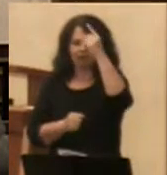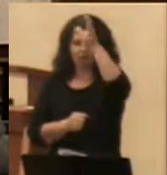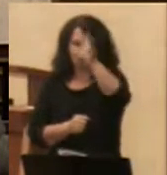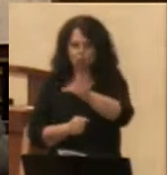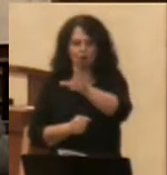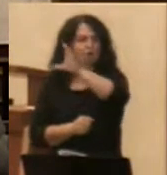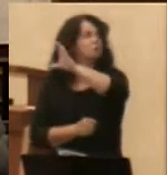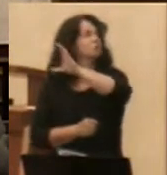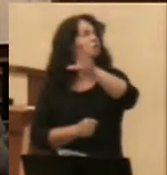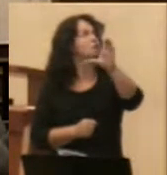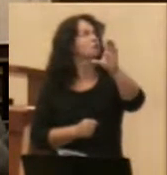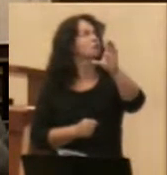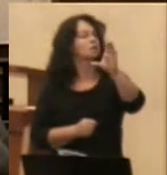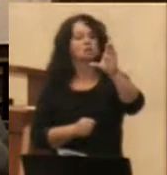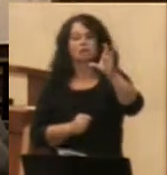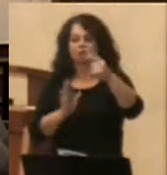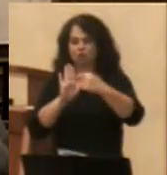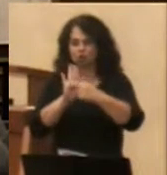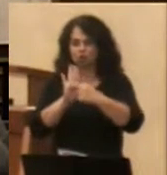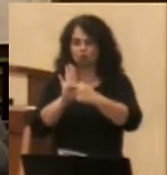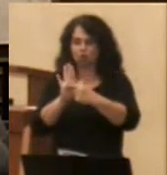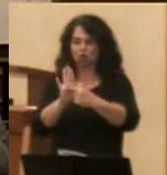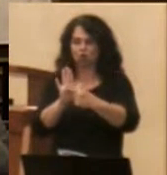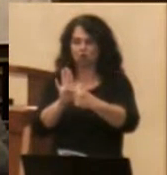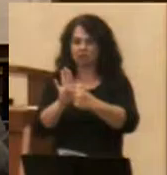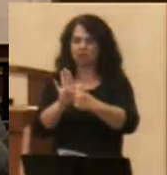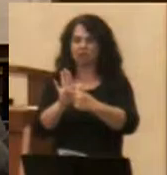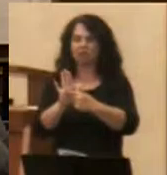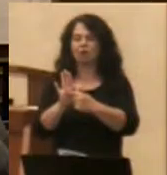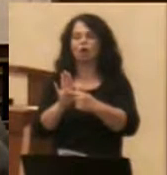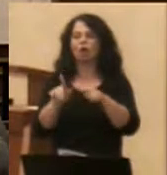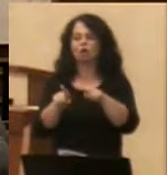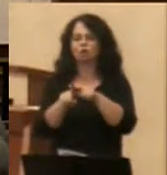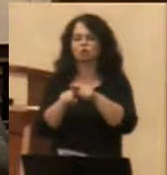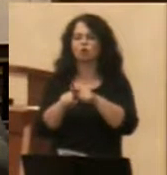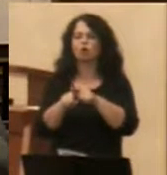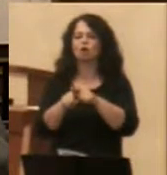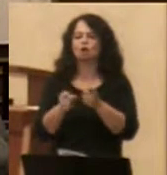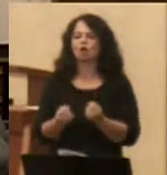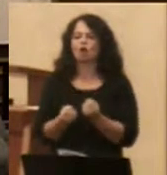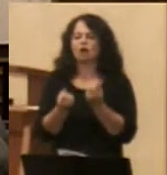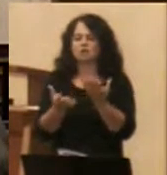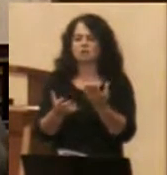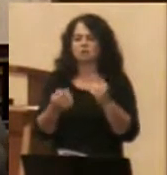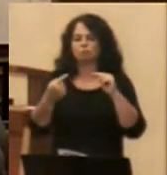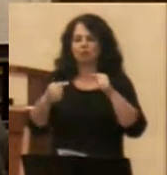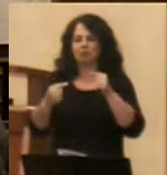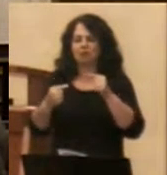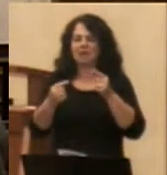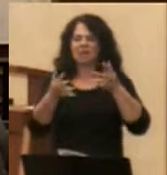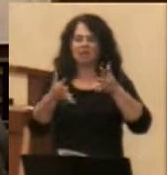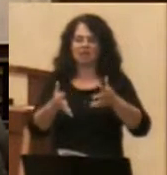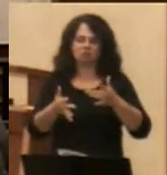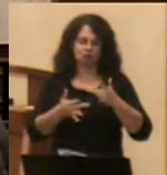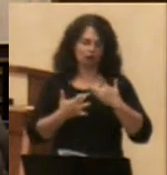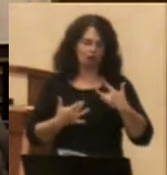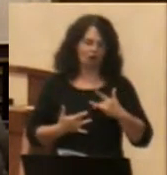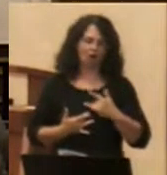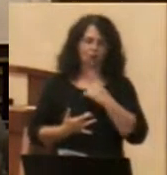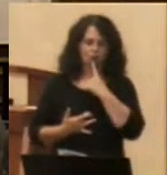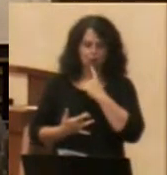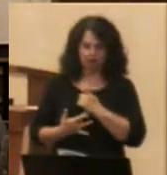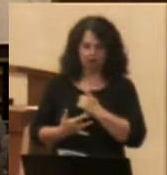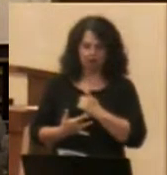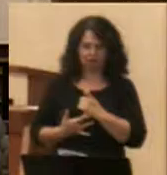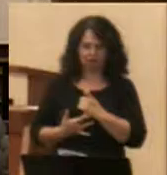which mortifies and which should also cause pain, it leaves the heart in its natural color. It does not